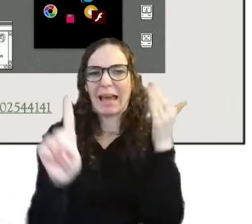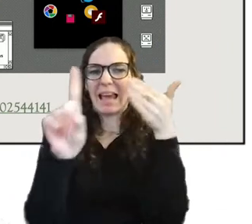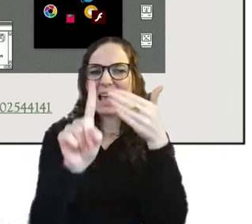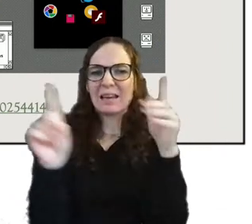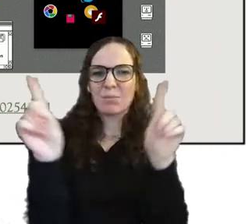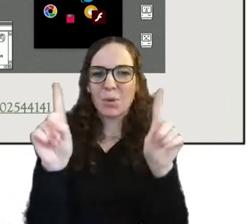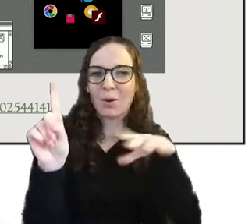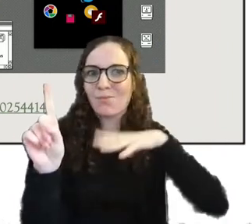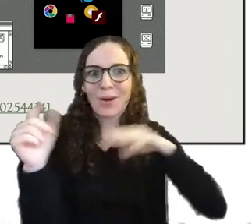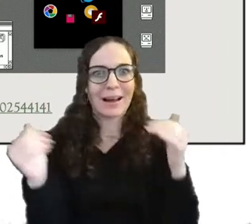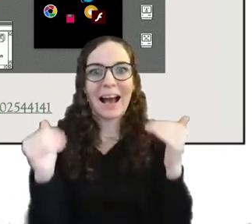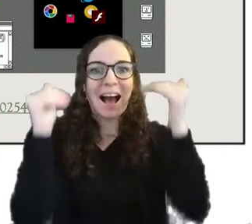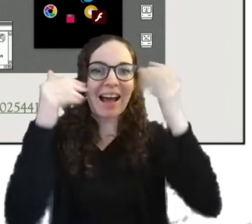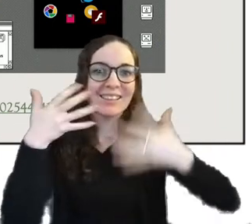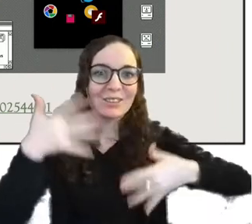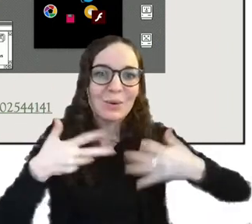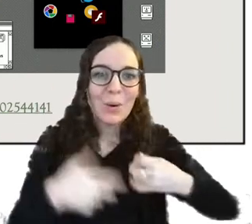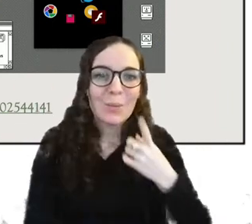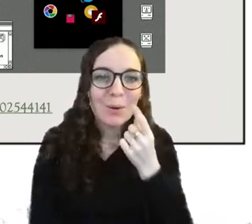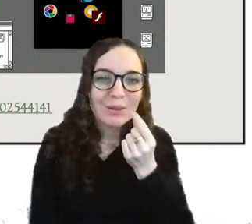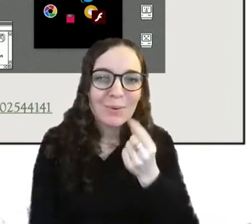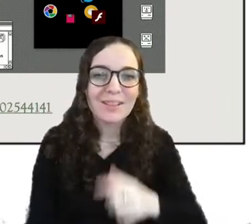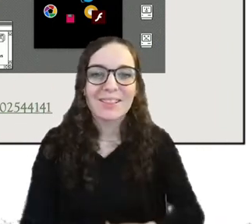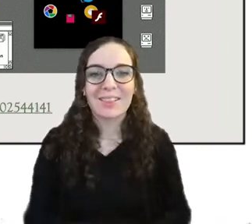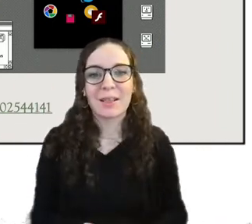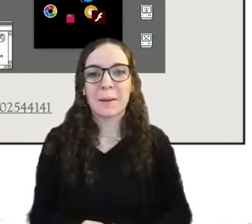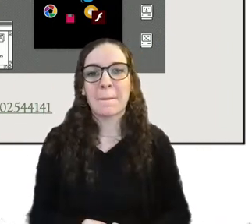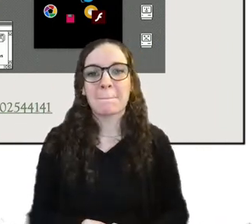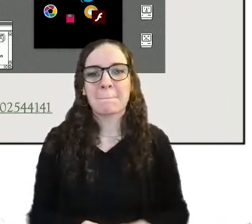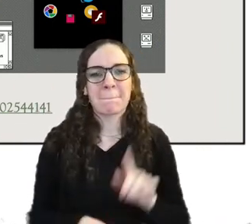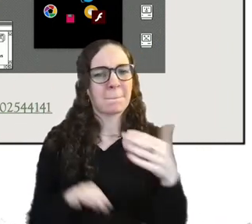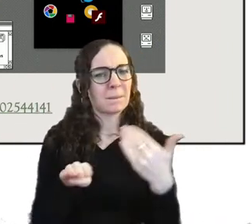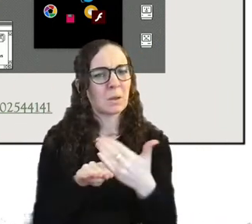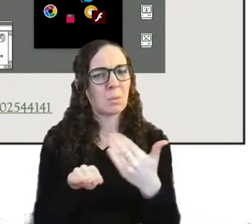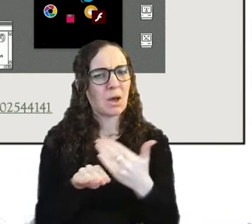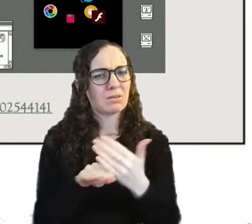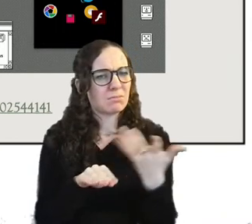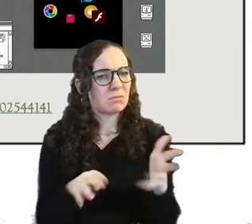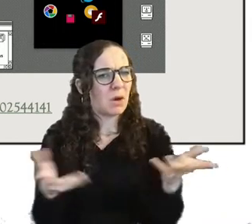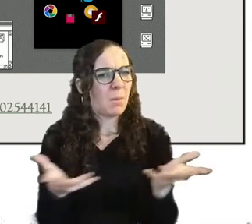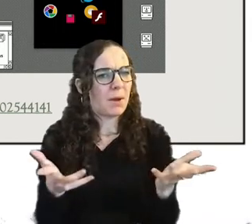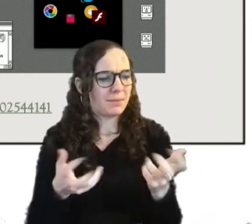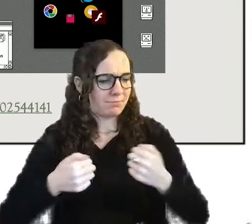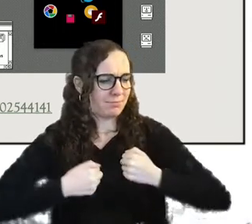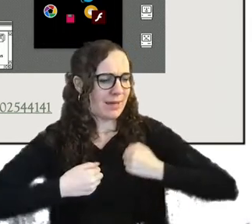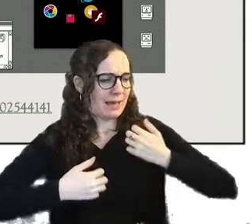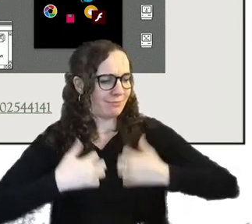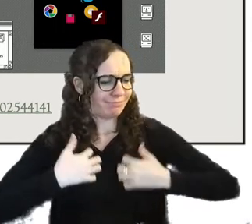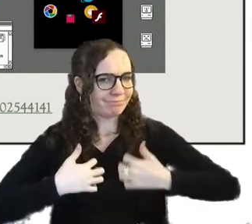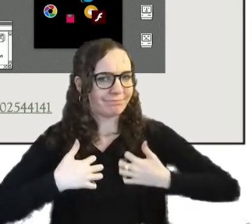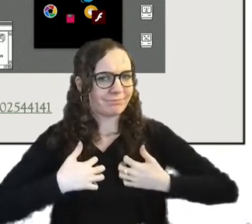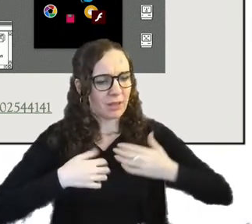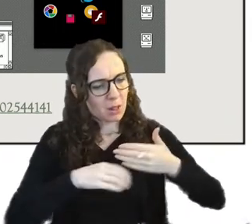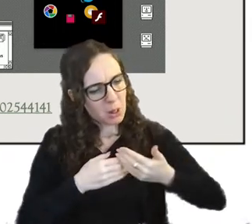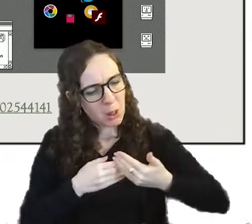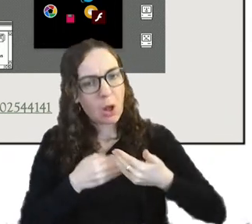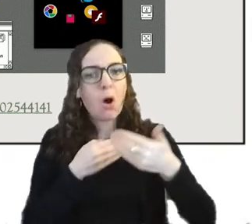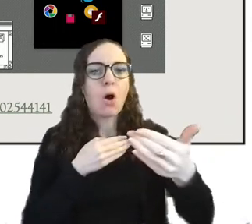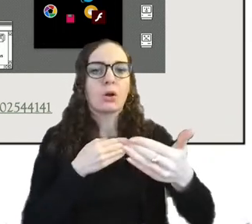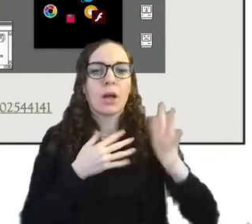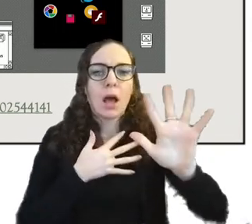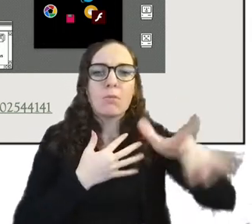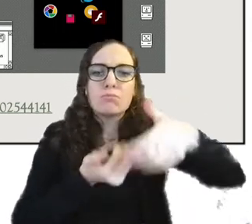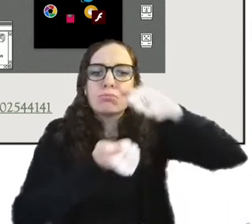and and yeah this work was inspired by my interest in long-term preservation uh both software and hardware